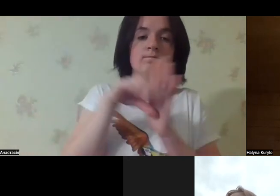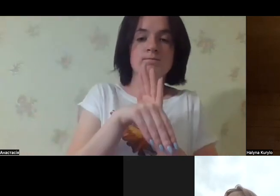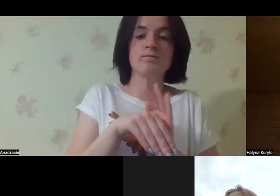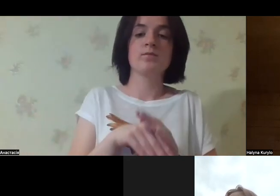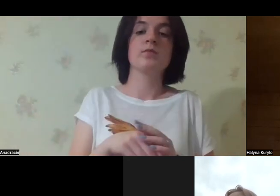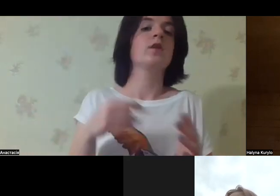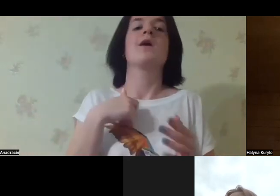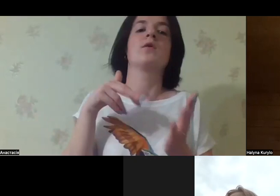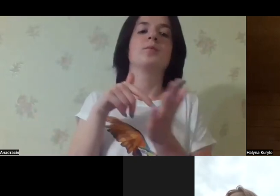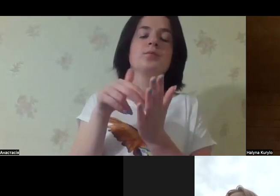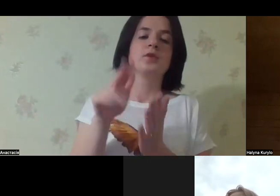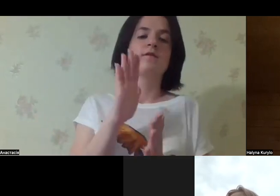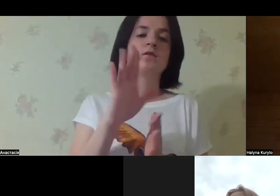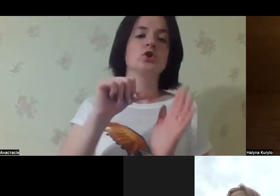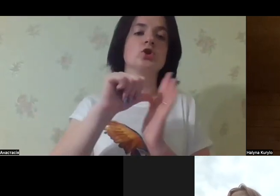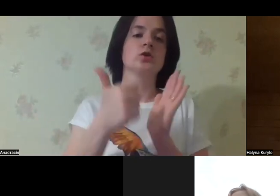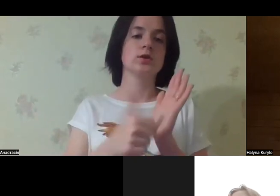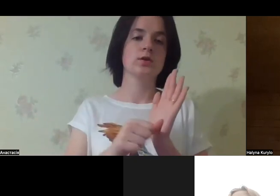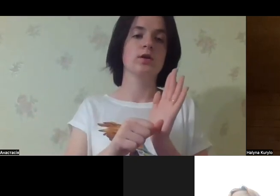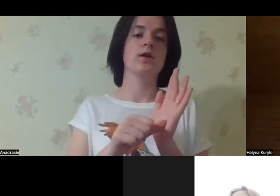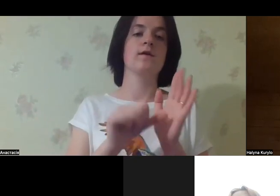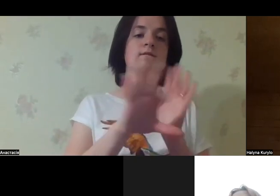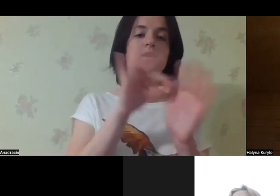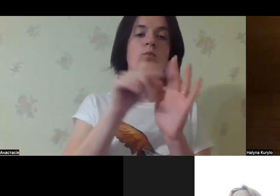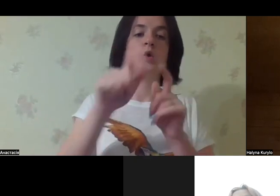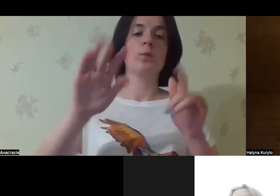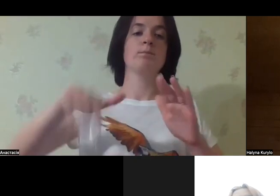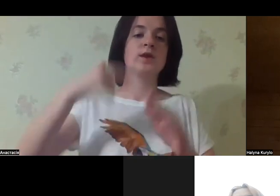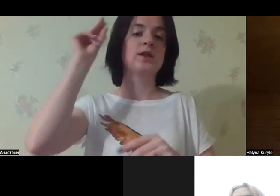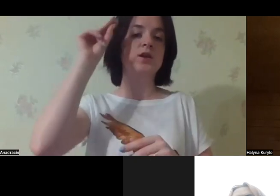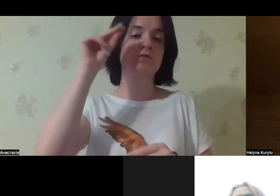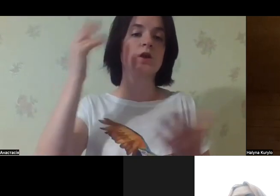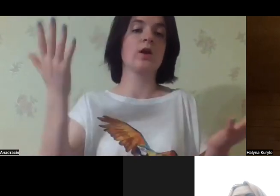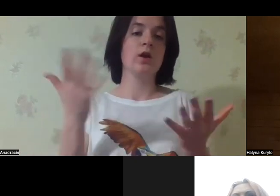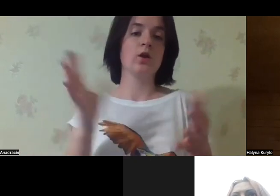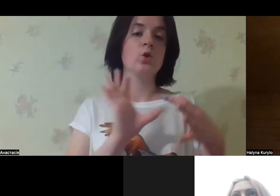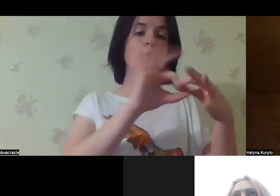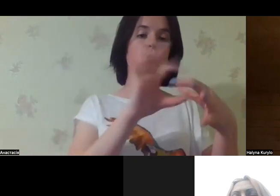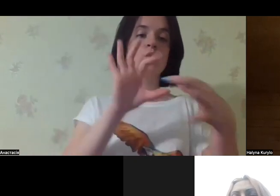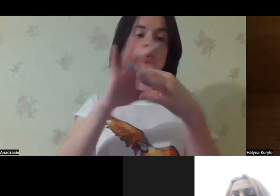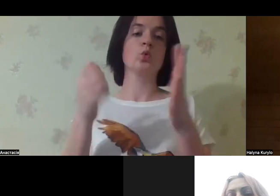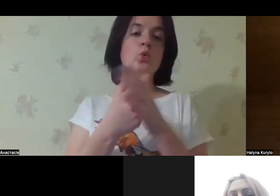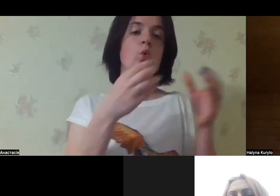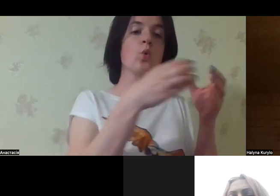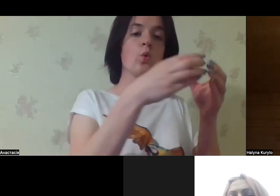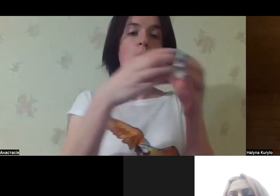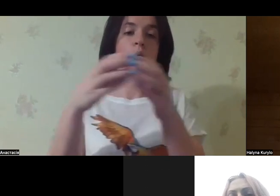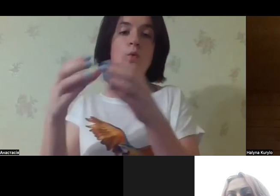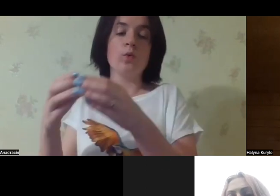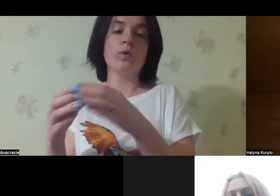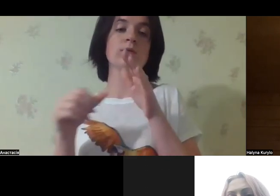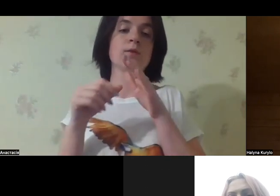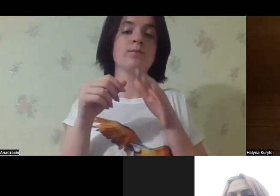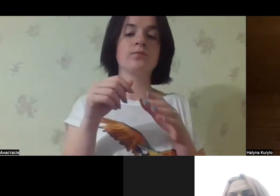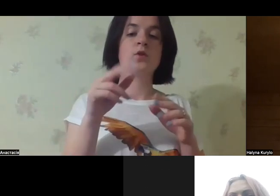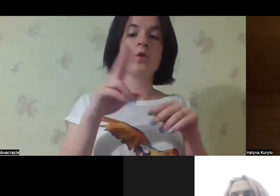Also, in different organizations like Fight for Right, I was shortlisted after the training among other 16